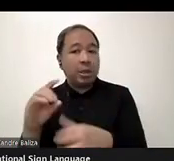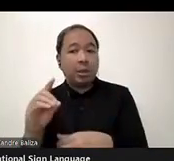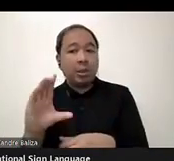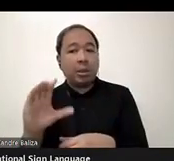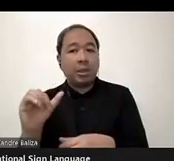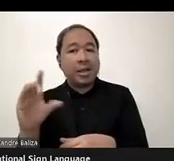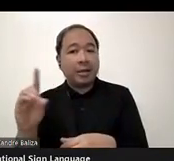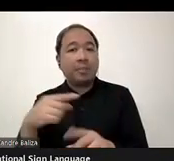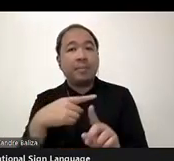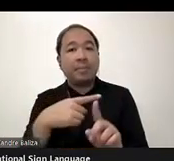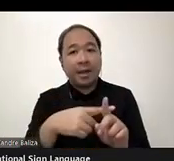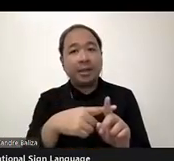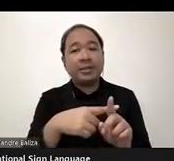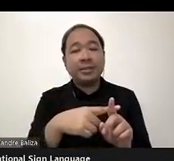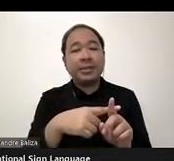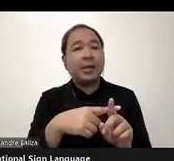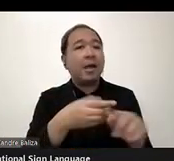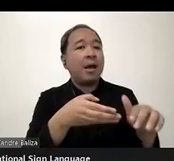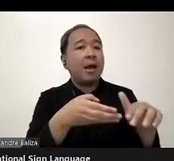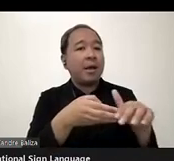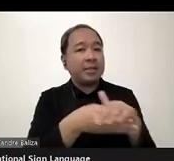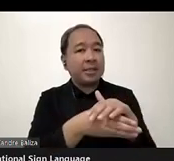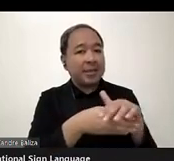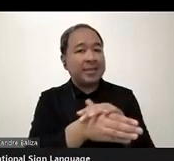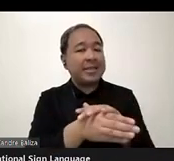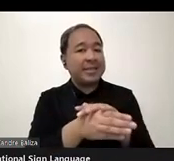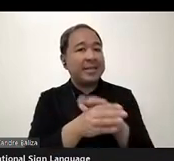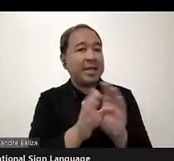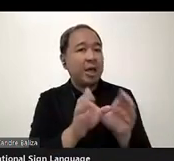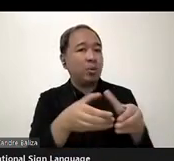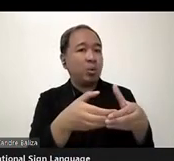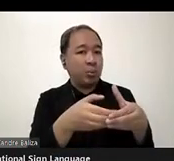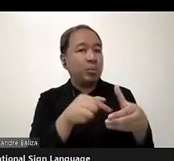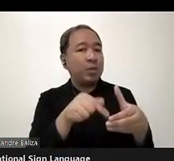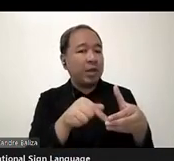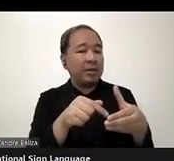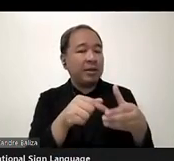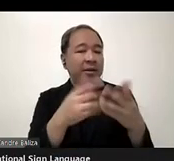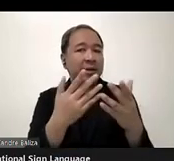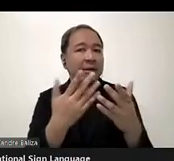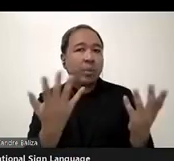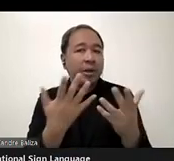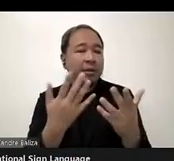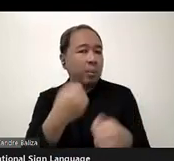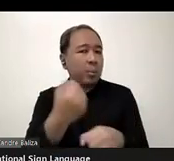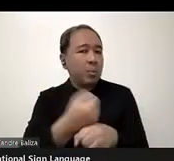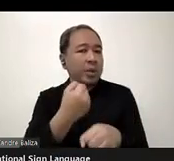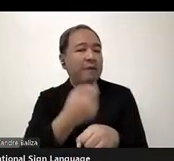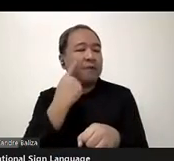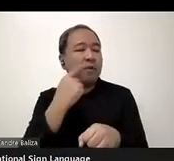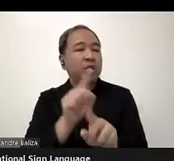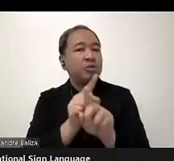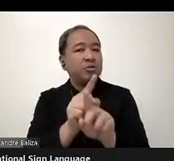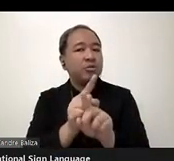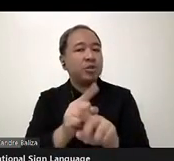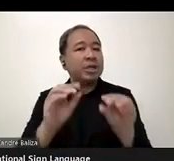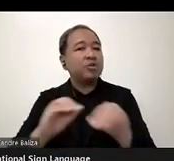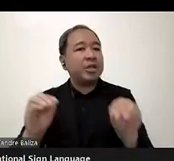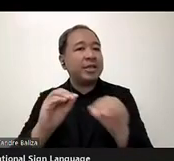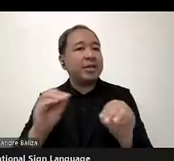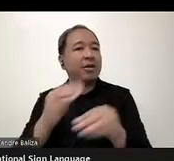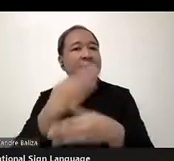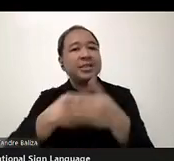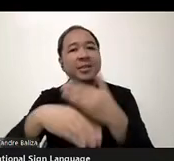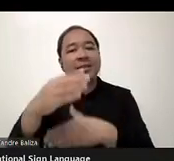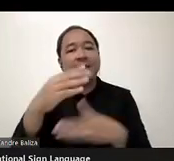Standing Group when it comes to training and mentoring in disability leadership. So I look forward to further discussions about